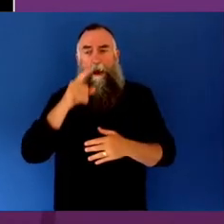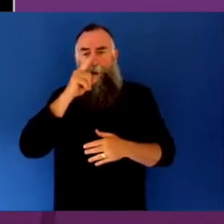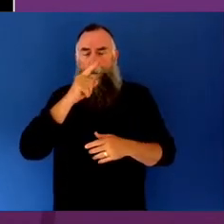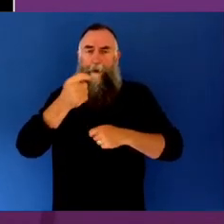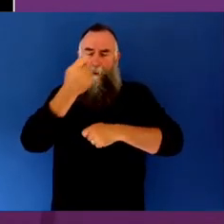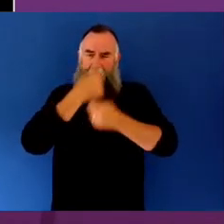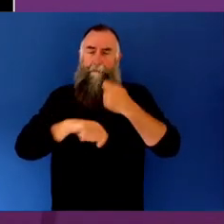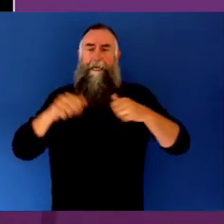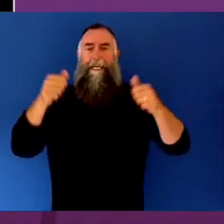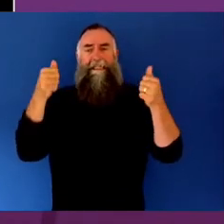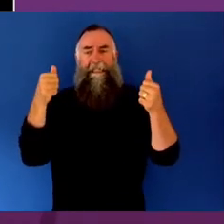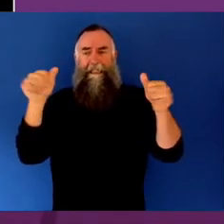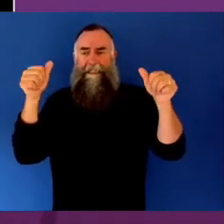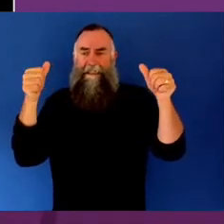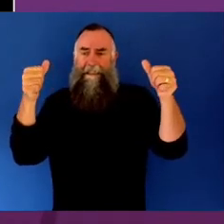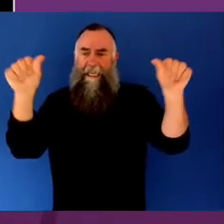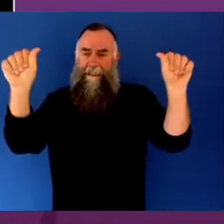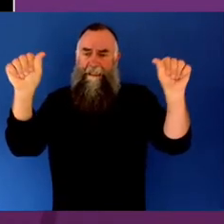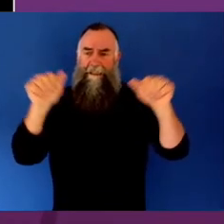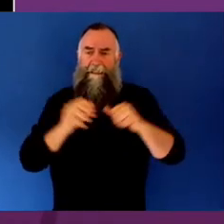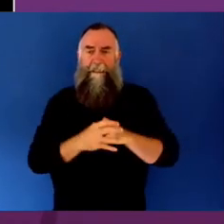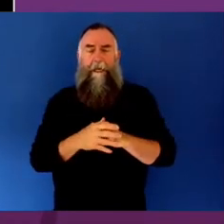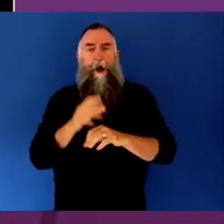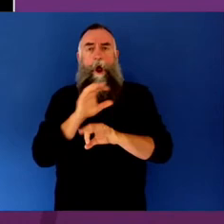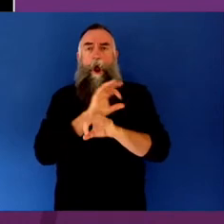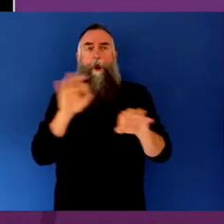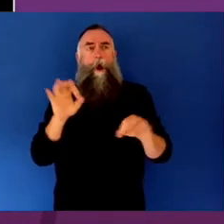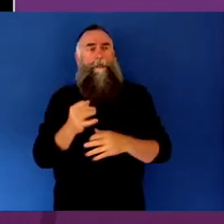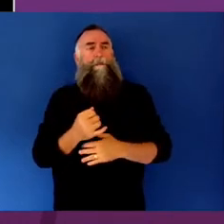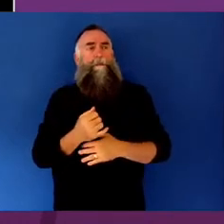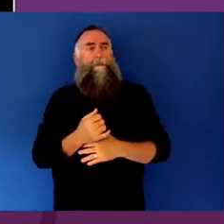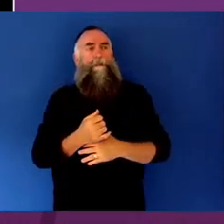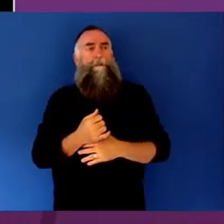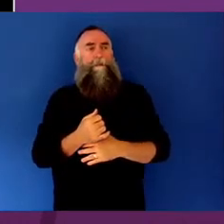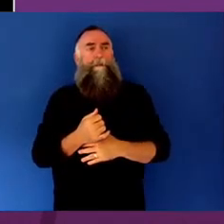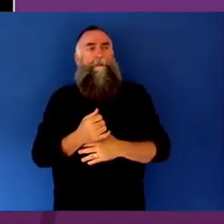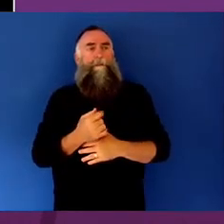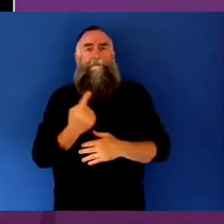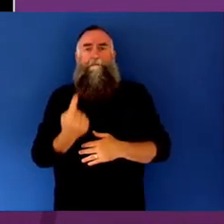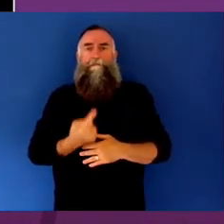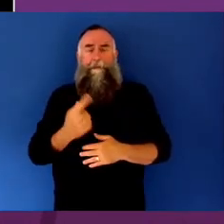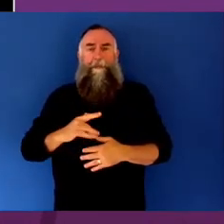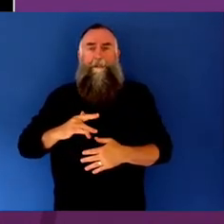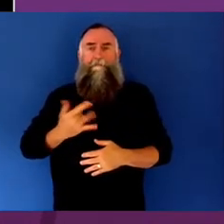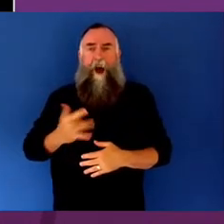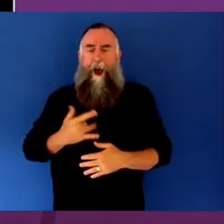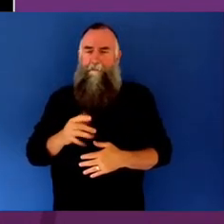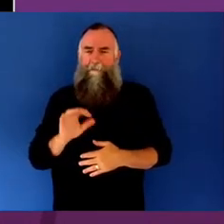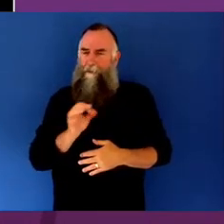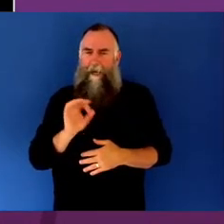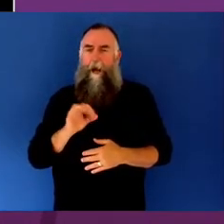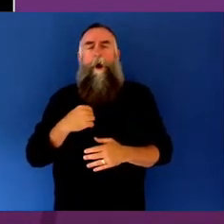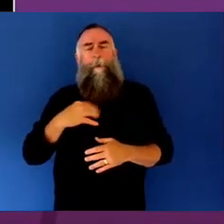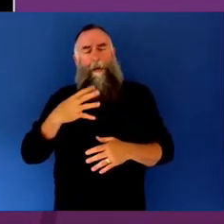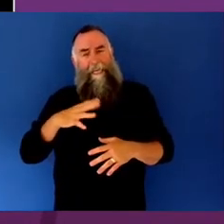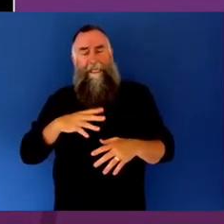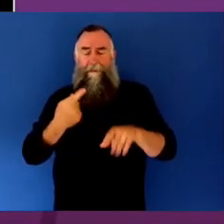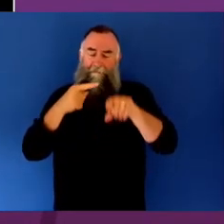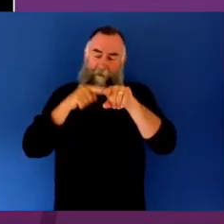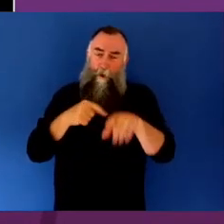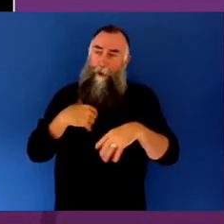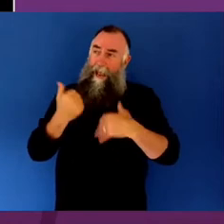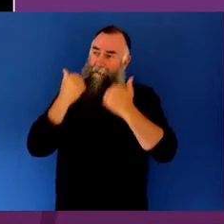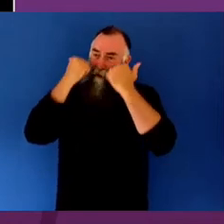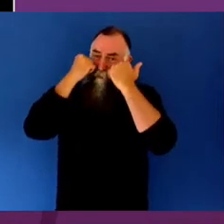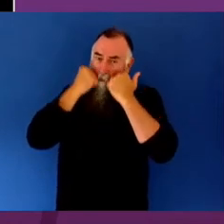And in fact, also touching on what Minister Fletcher was saying about the vast and compelling evidence base around the benefits of the